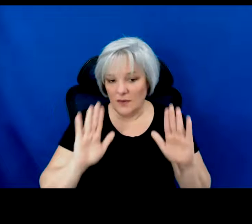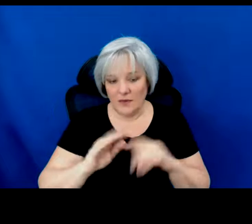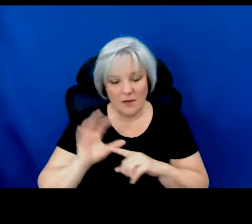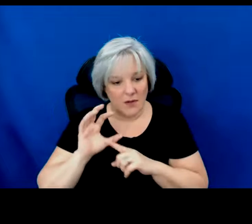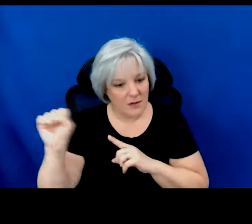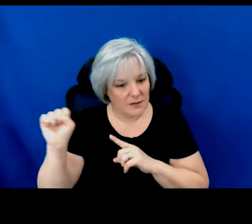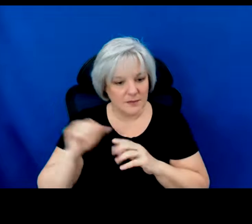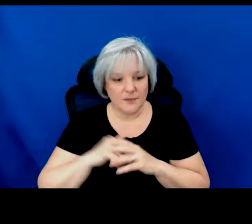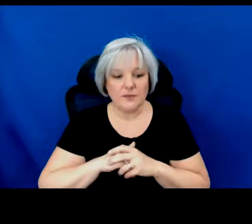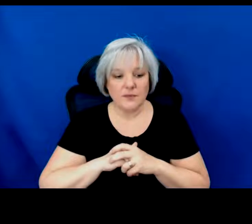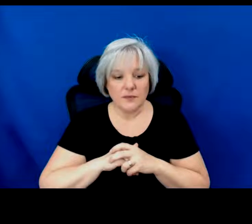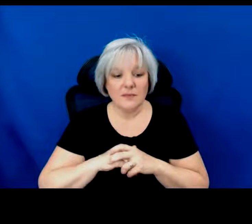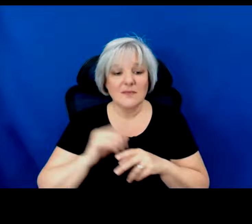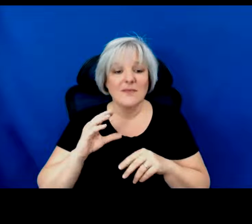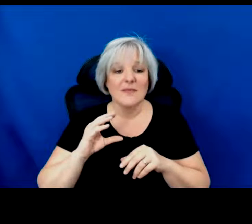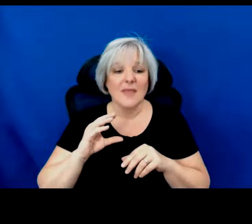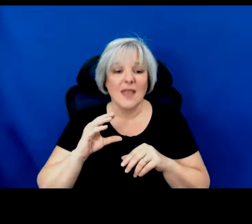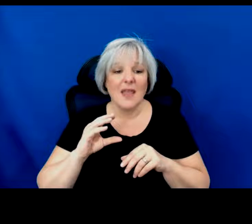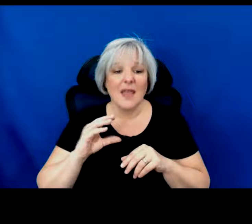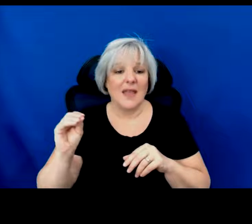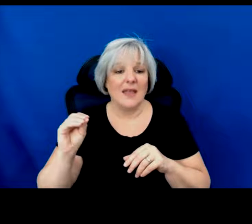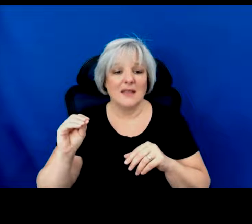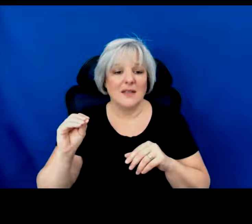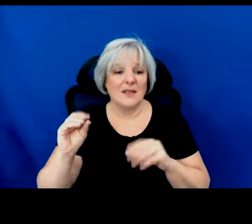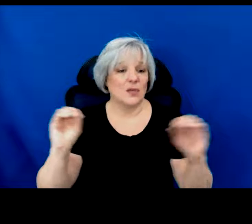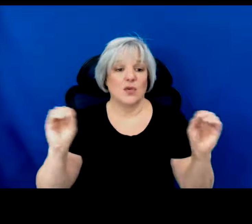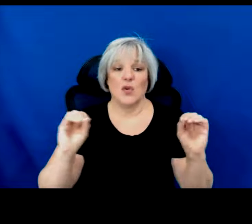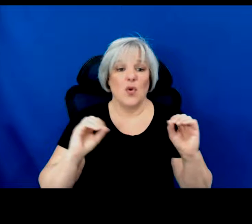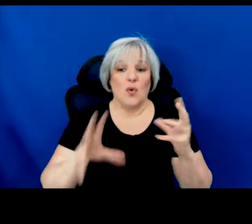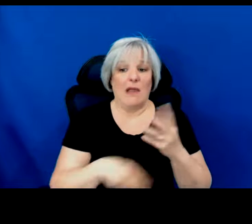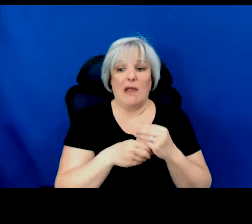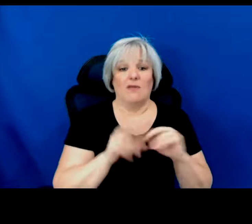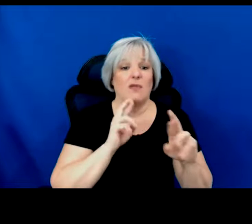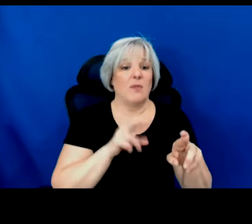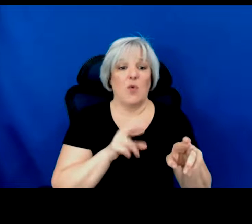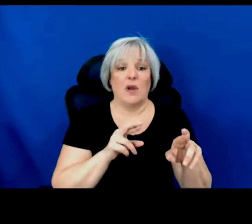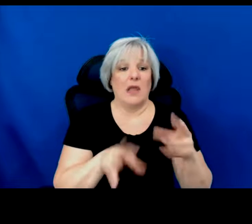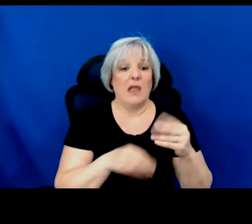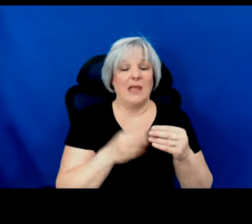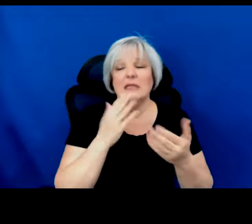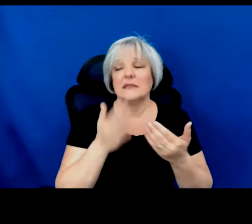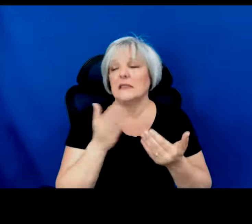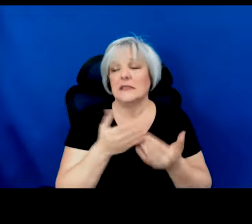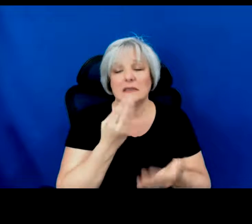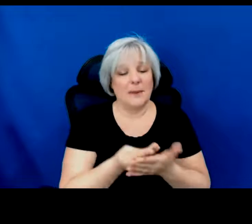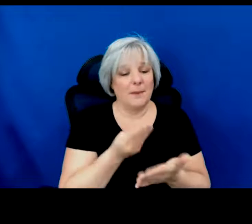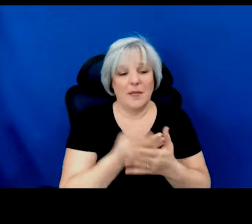And there's no additional reporting. It's about the easiest money you can get.